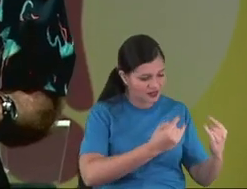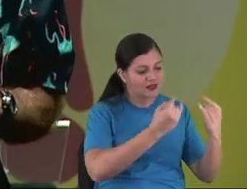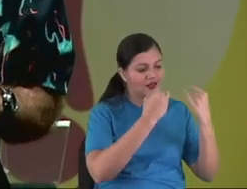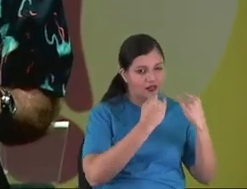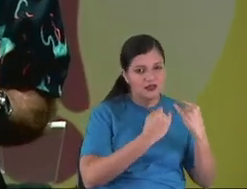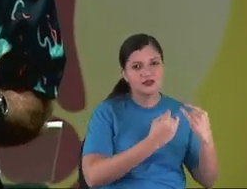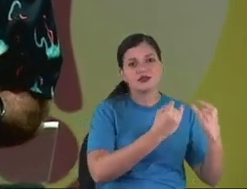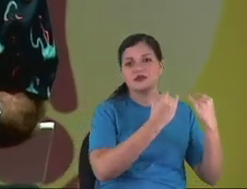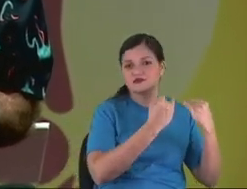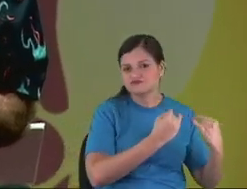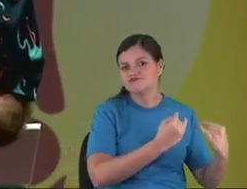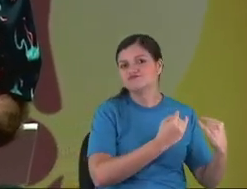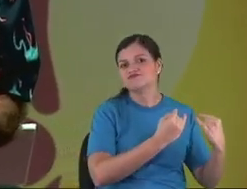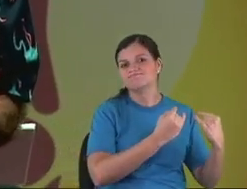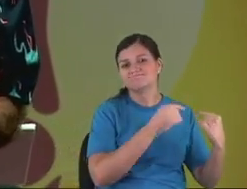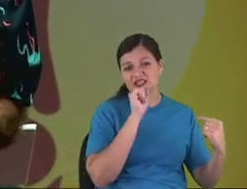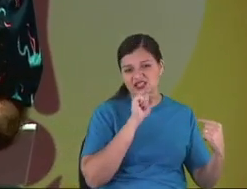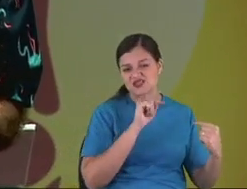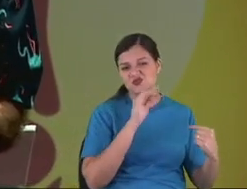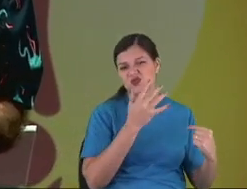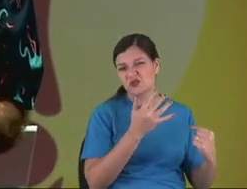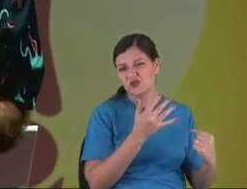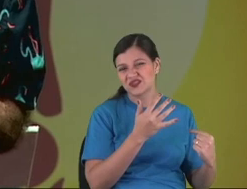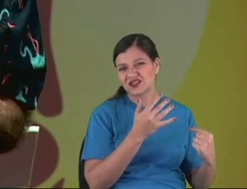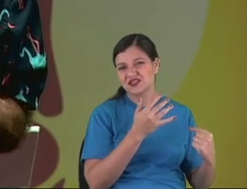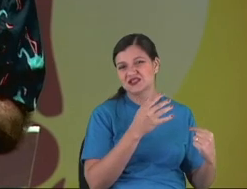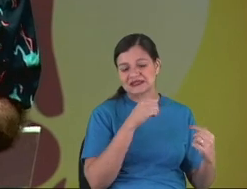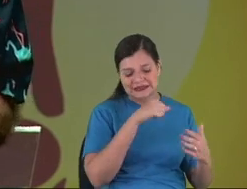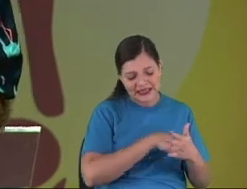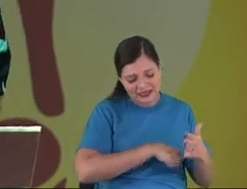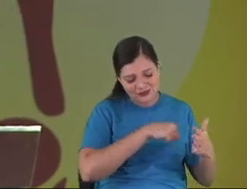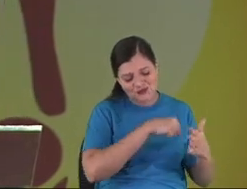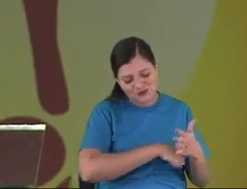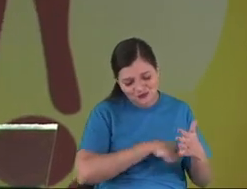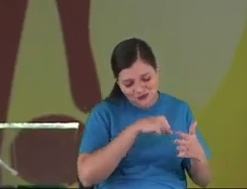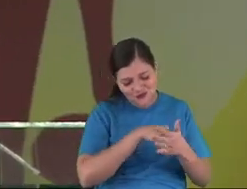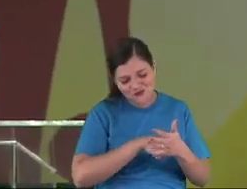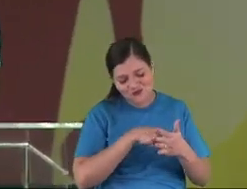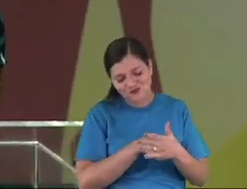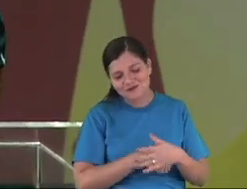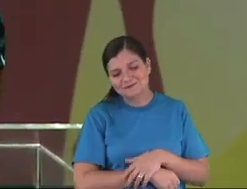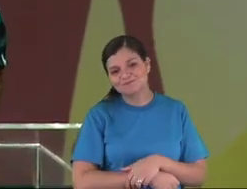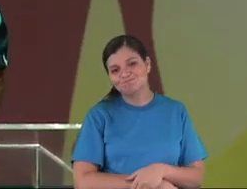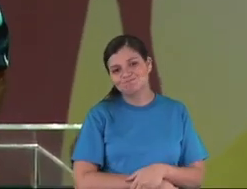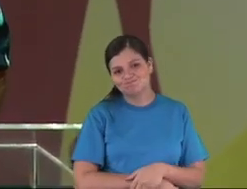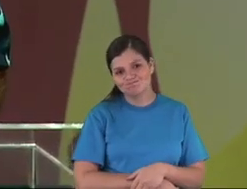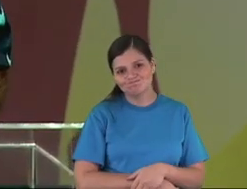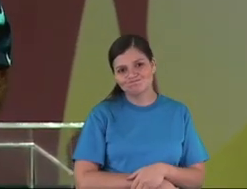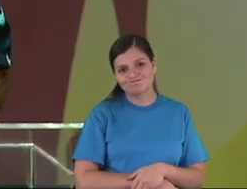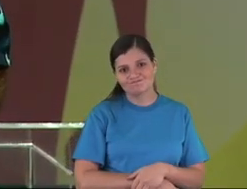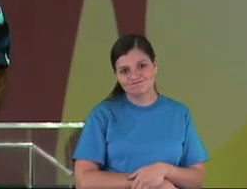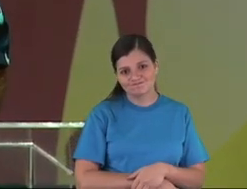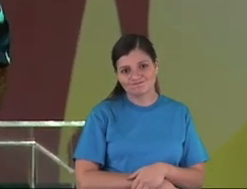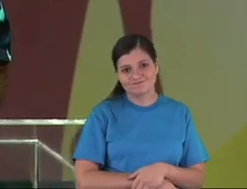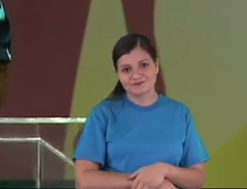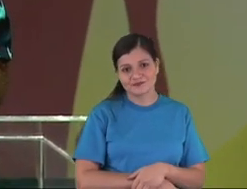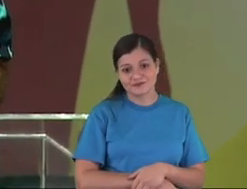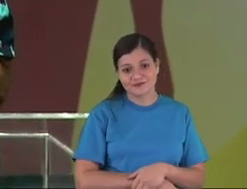for a new face. That's part of the fight of man, the male. will.